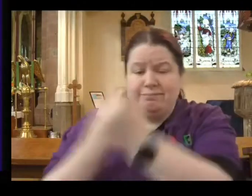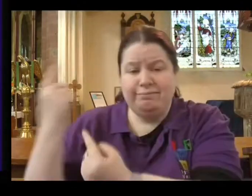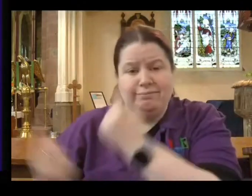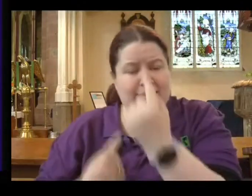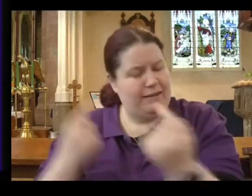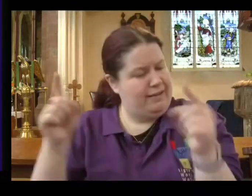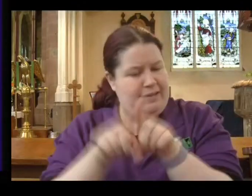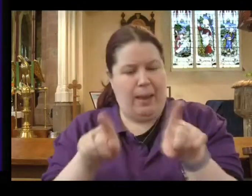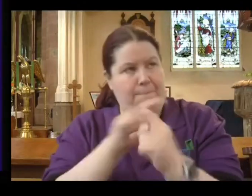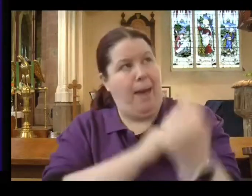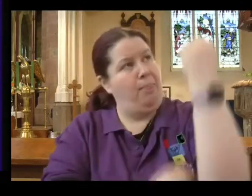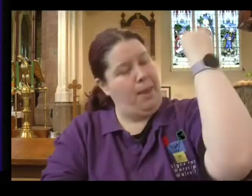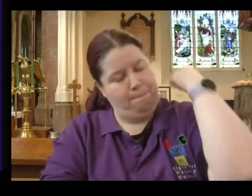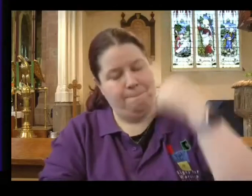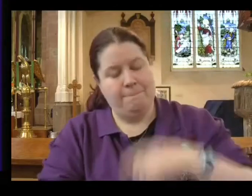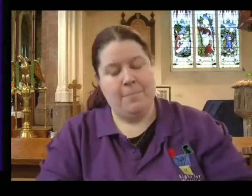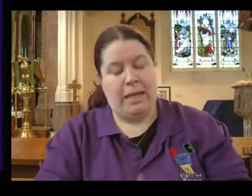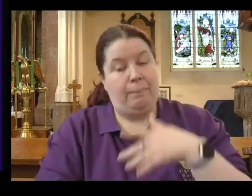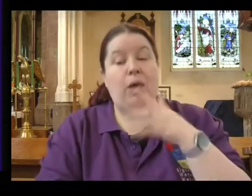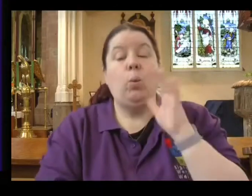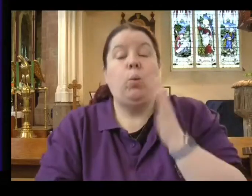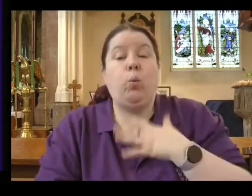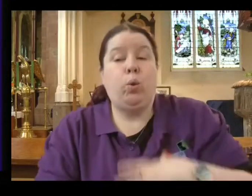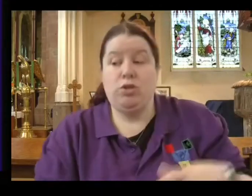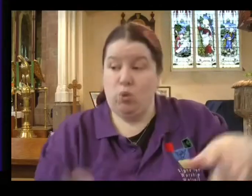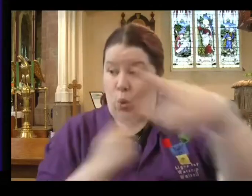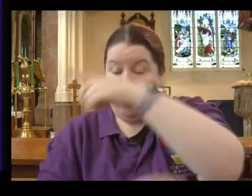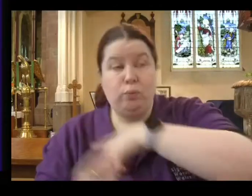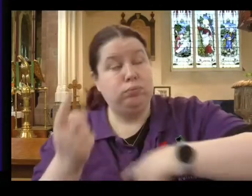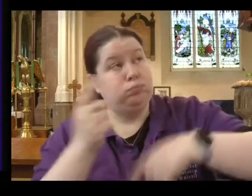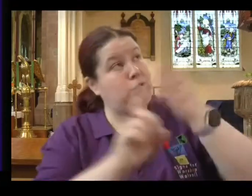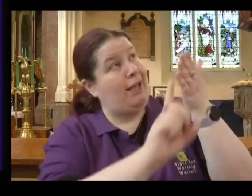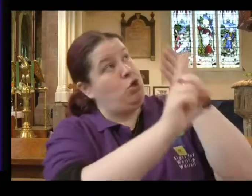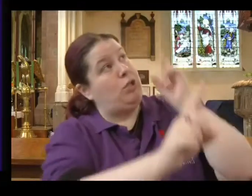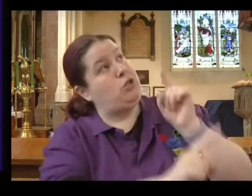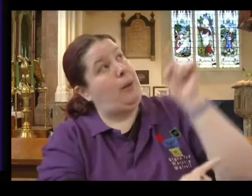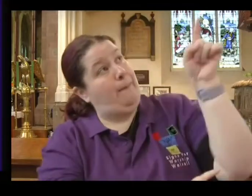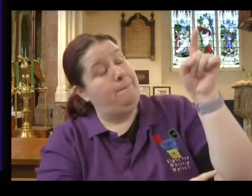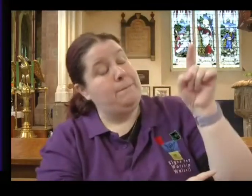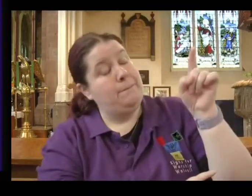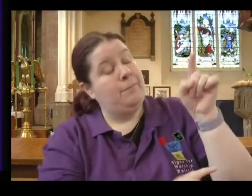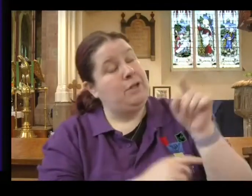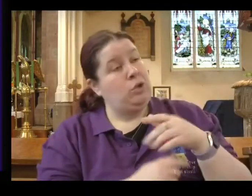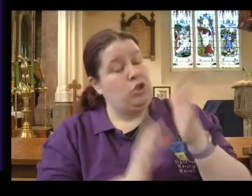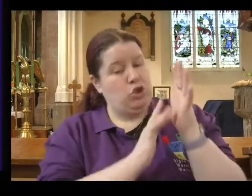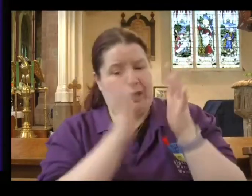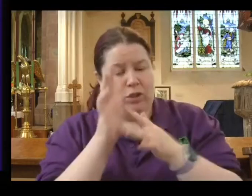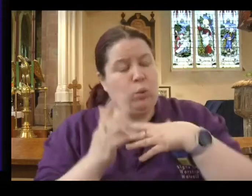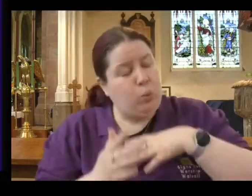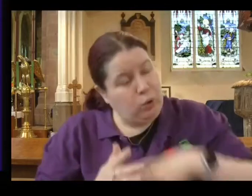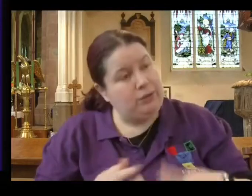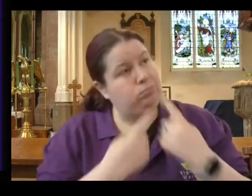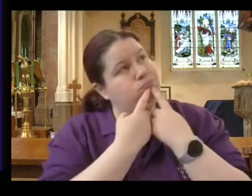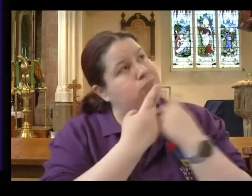Thyatira. He wants us to acknowledge us and to tell his father that we belong to him. Jesus wants us